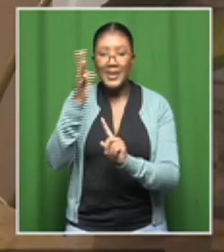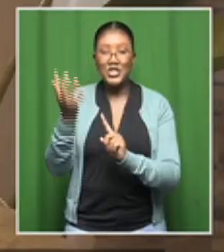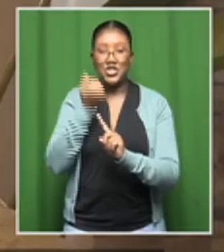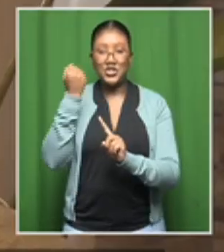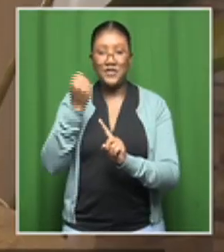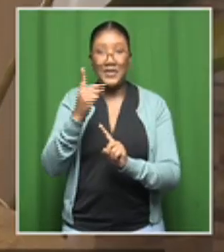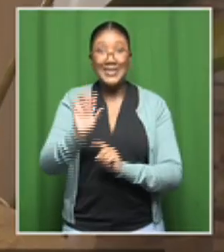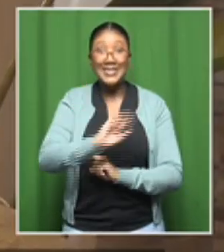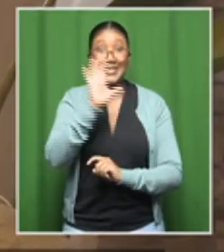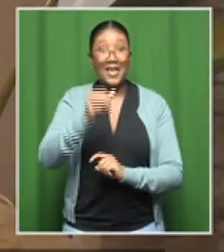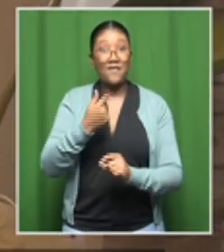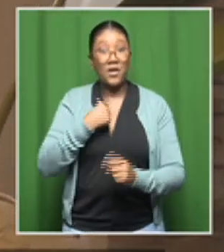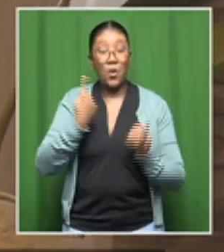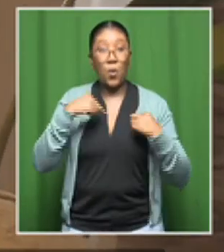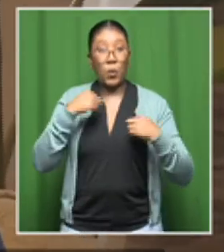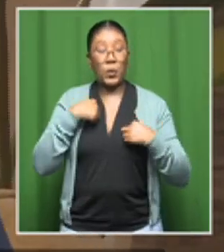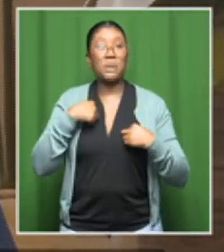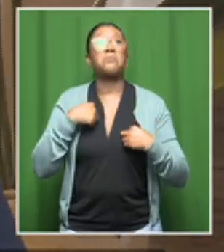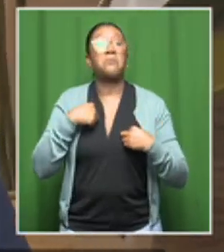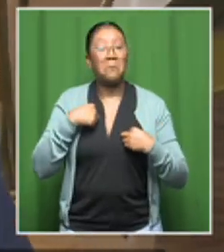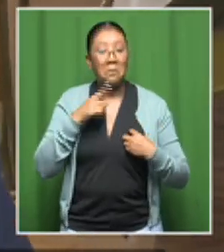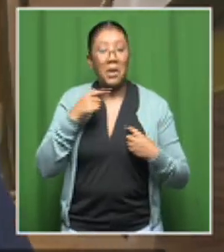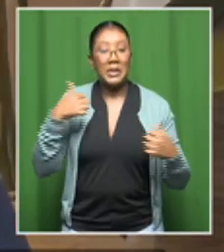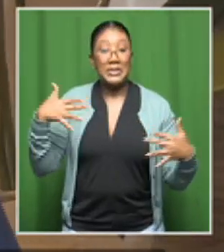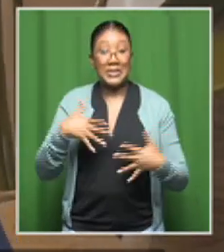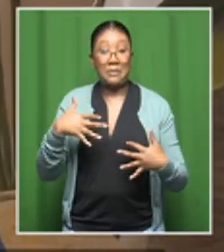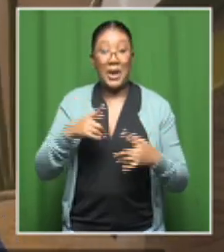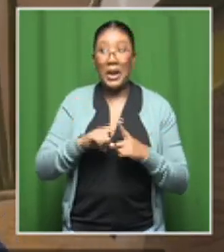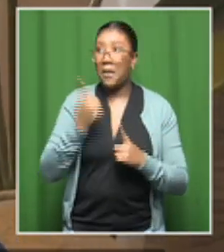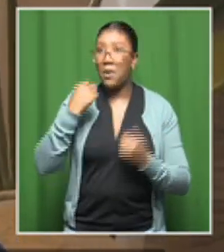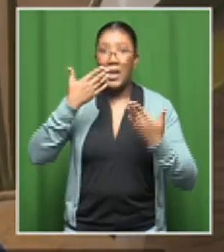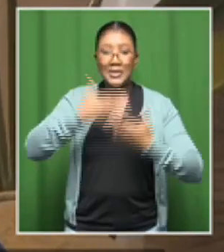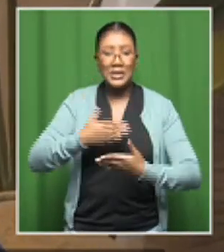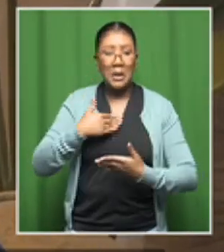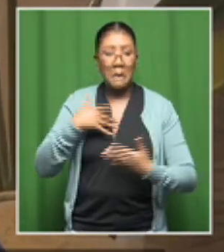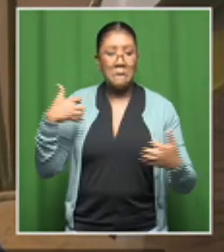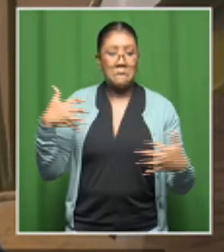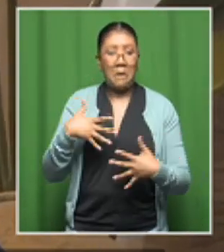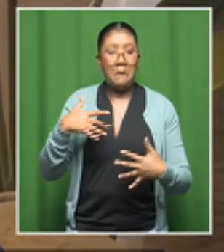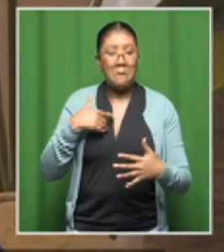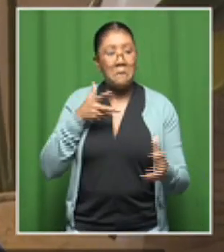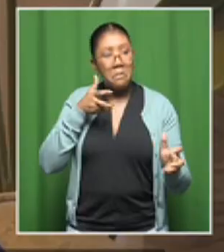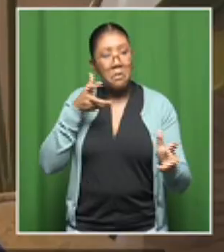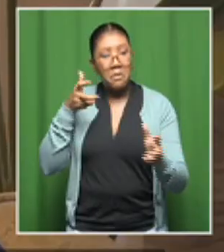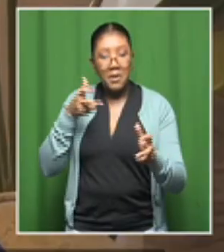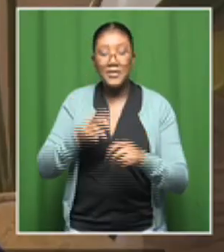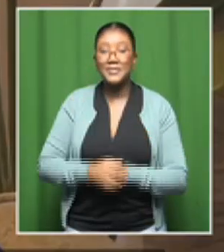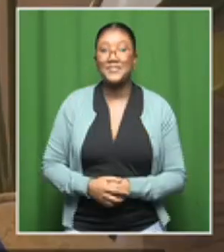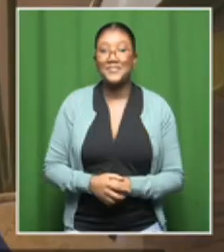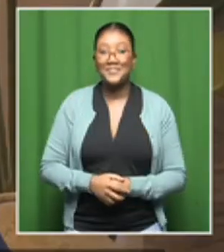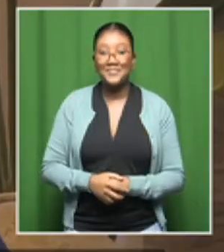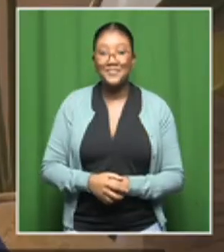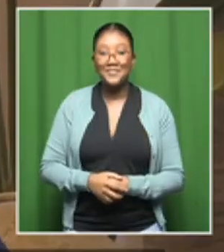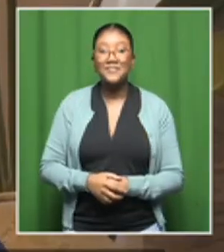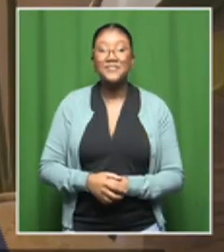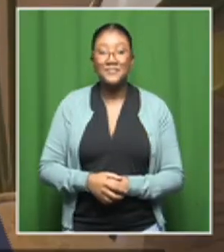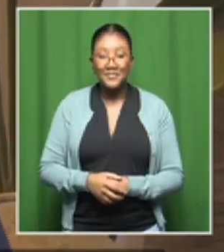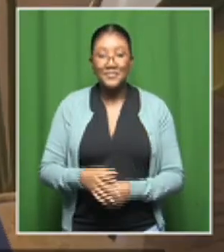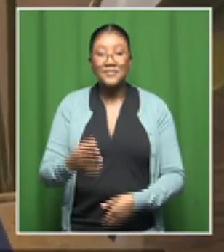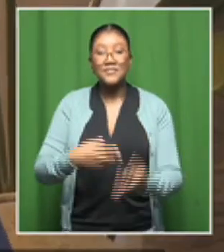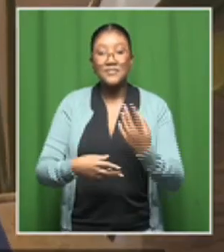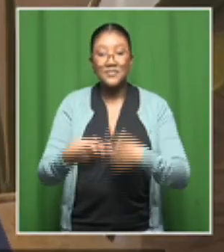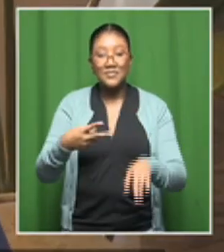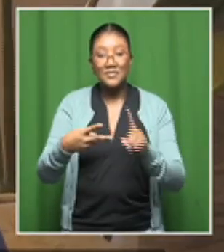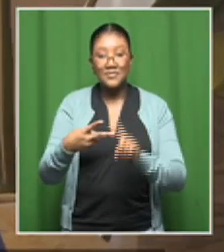surprised, pleasantly so, as I was last night. But I want to move on, DiEM, and I'll come back to you,